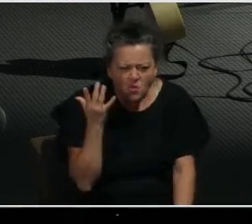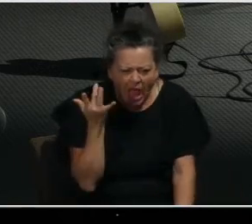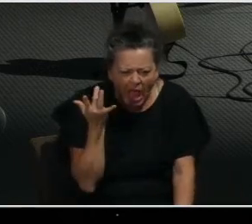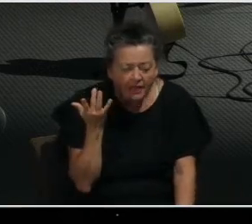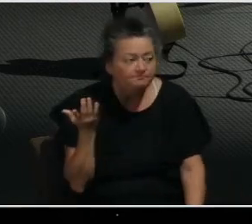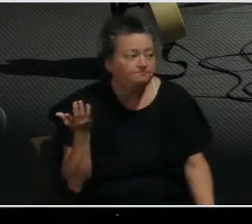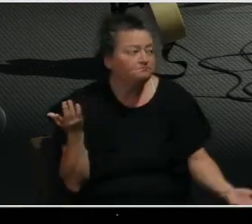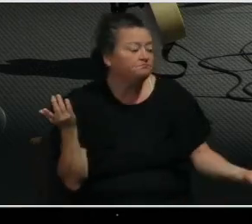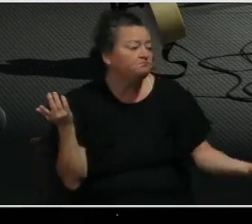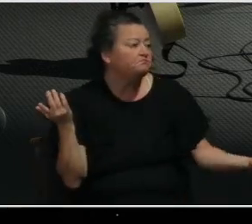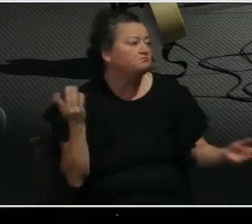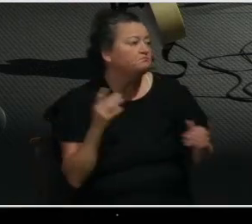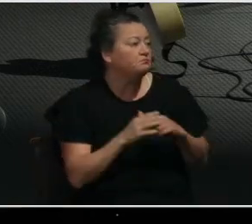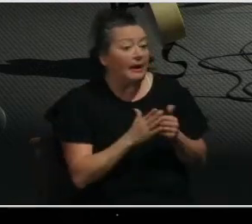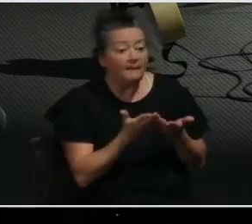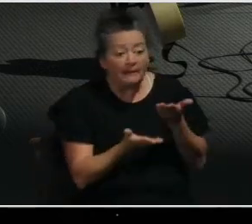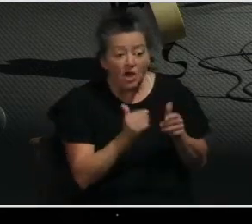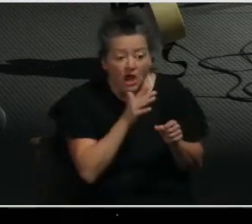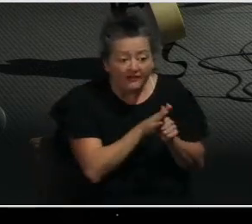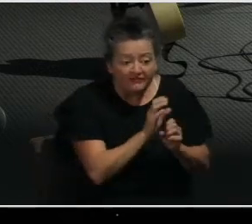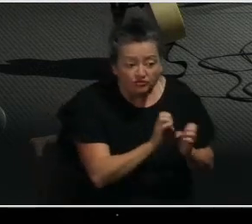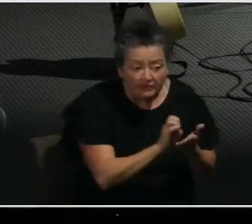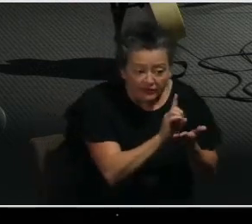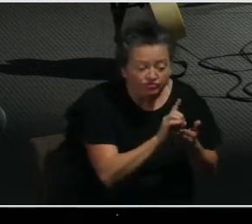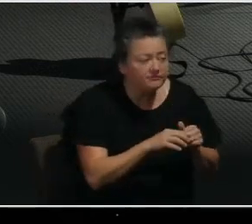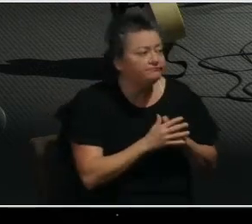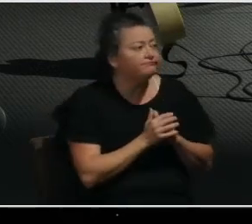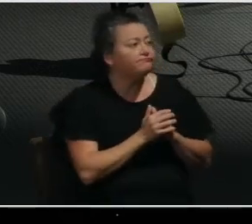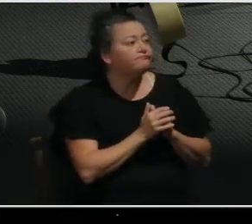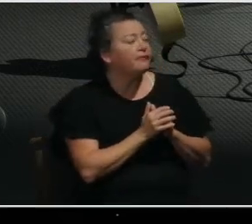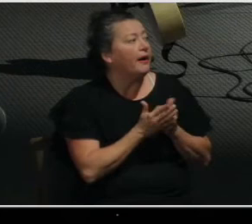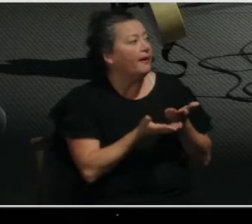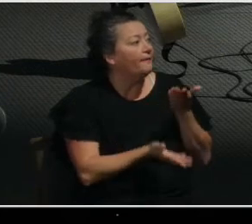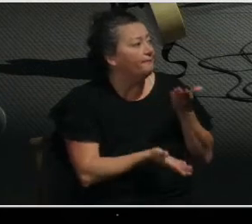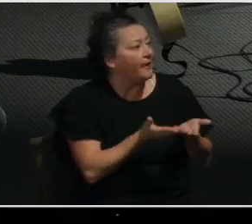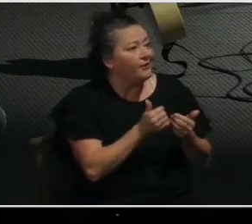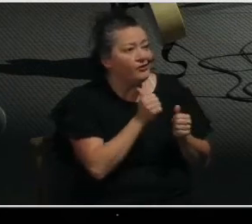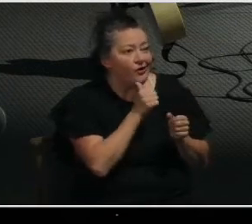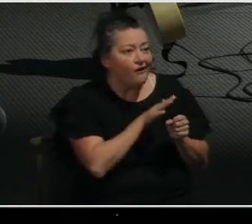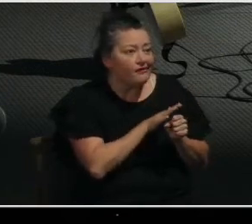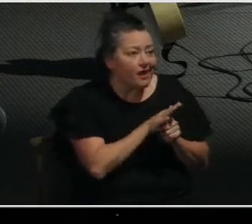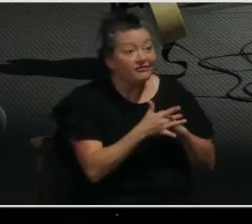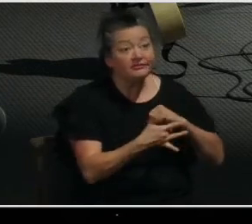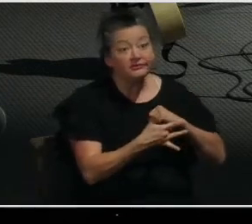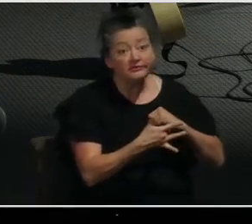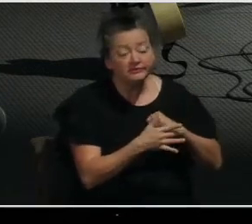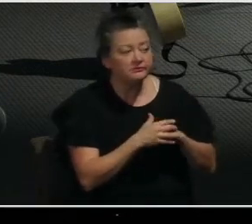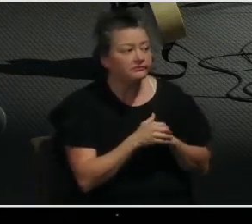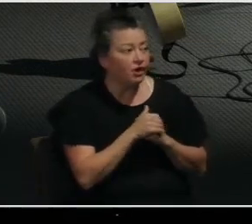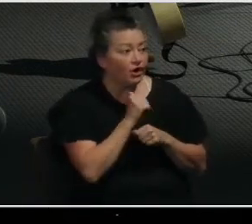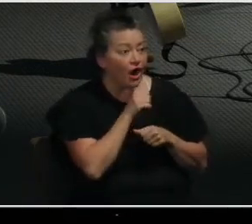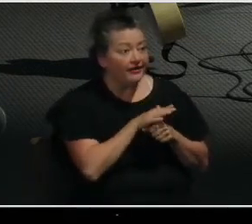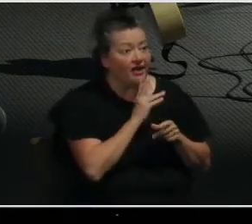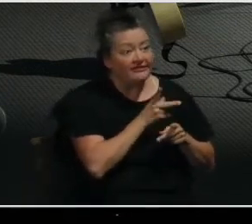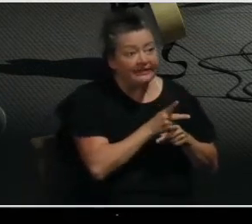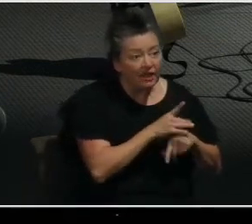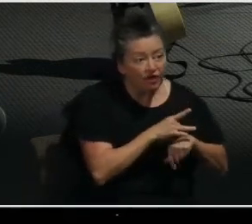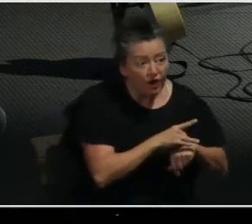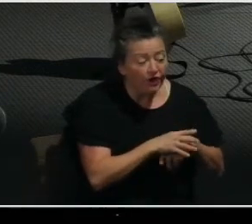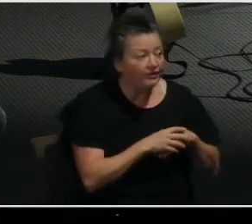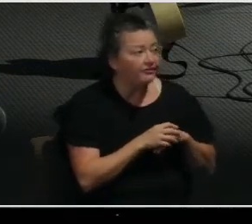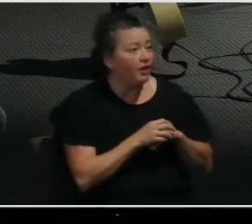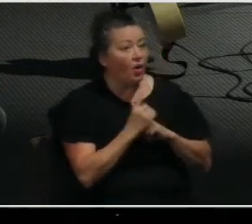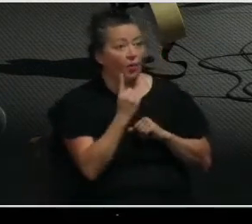technology, lack of wealth distribution, lack of appropriate care for the planet, because some psychopath or